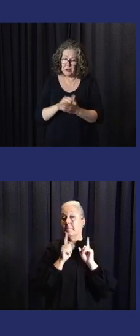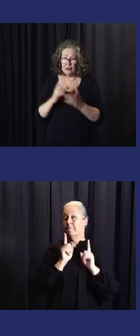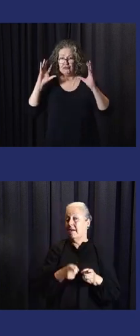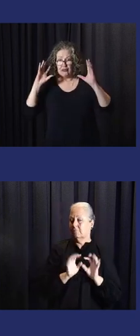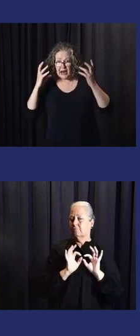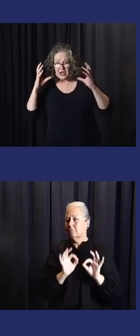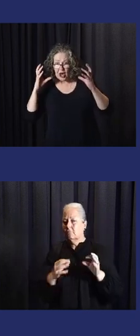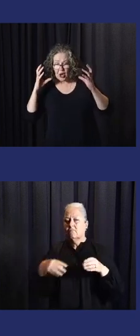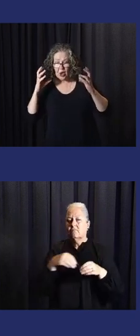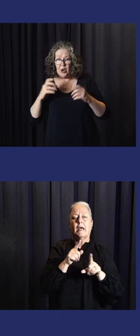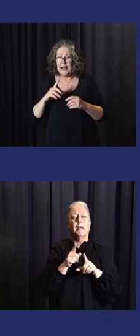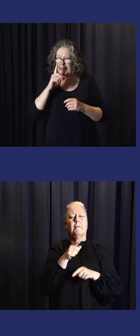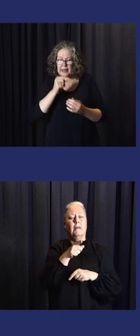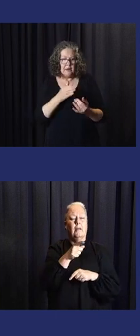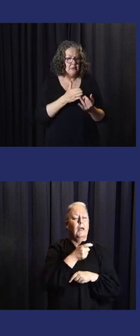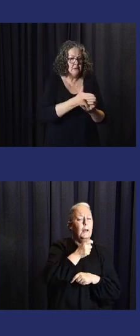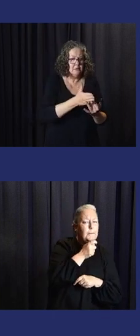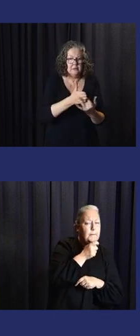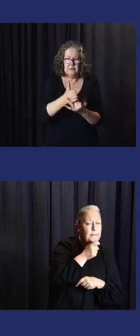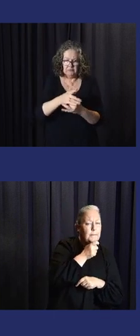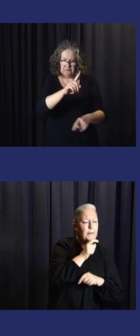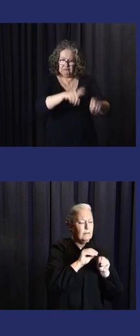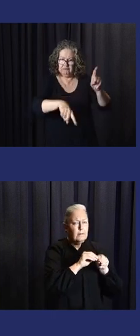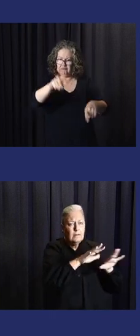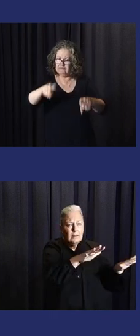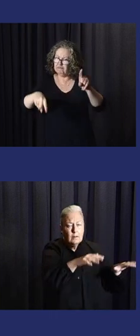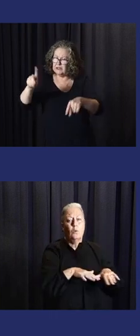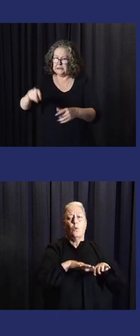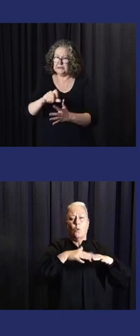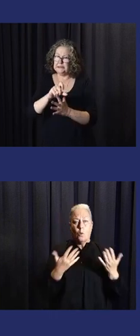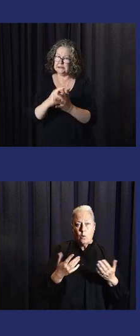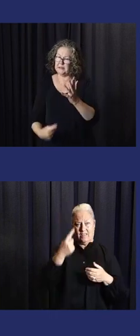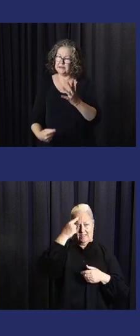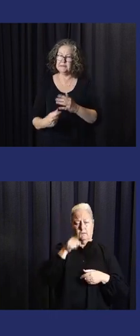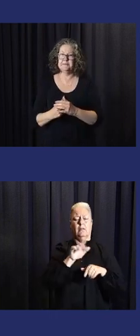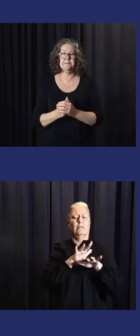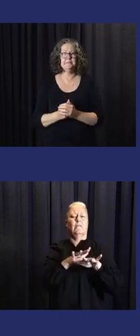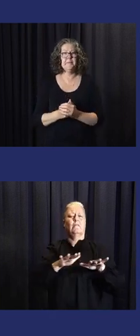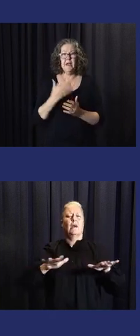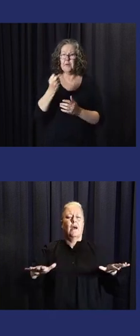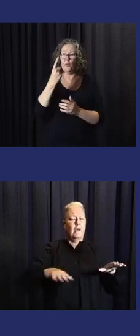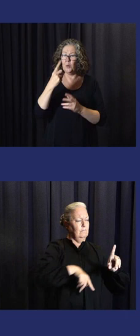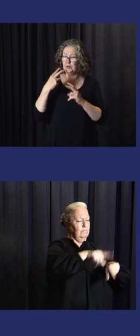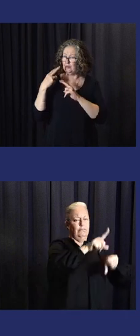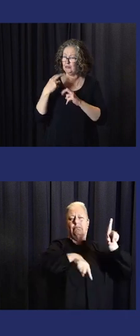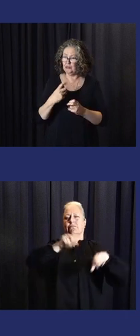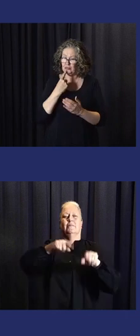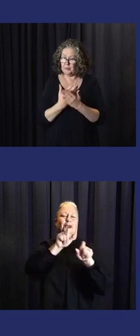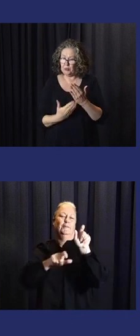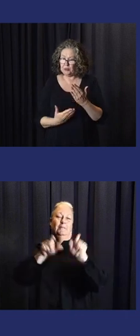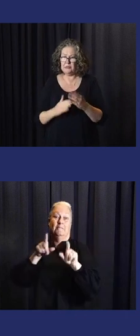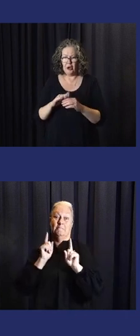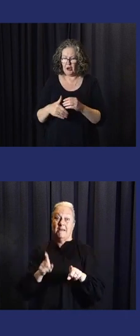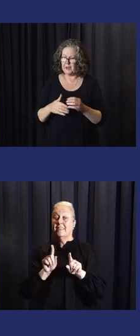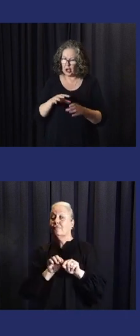Technology also must be inclusive, appropriate from using radio, as well as being accessible to reach persons of all